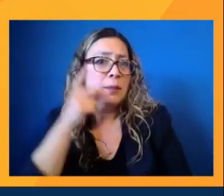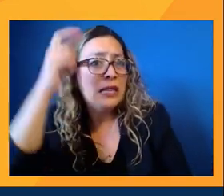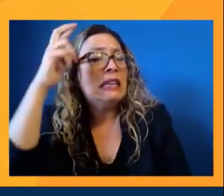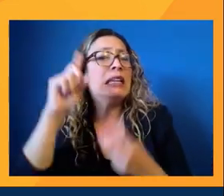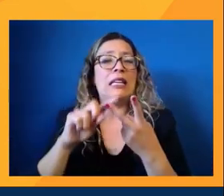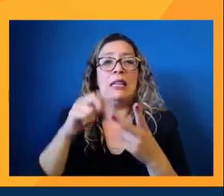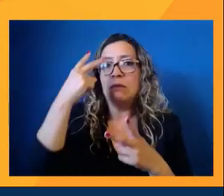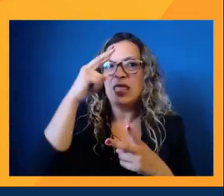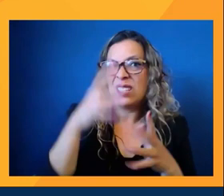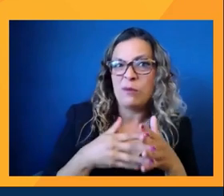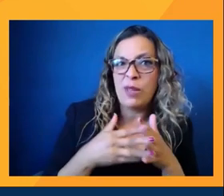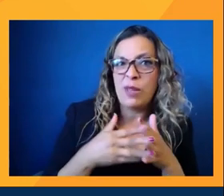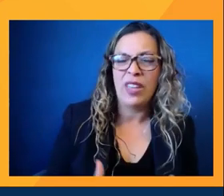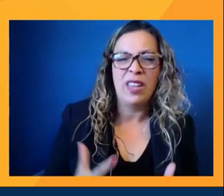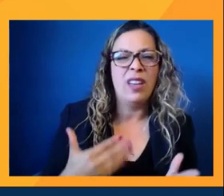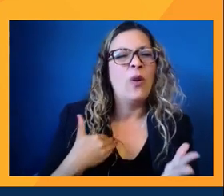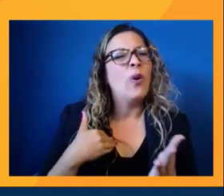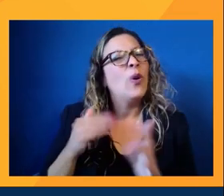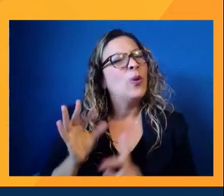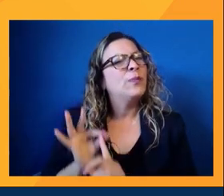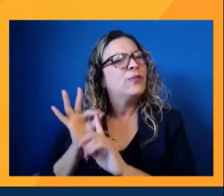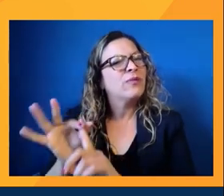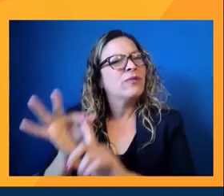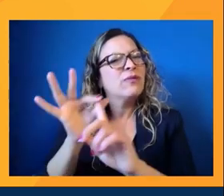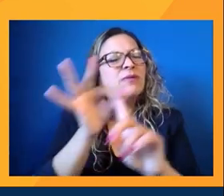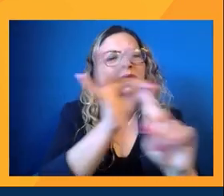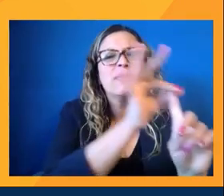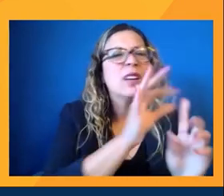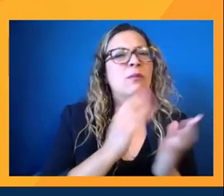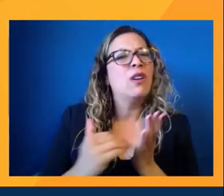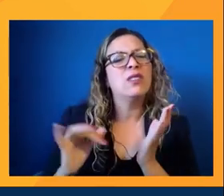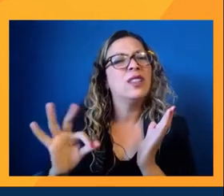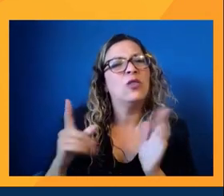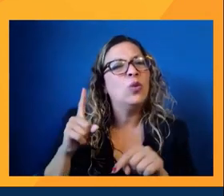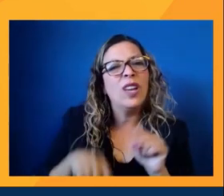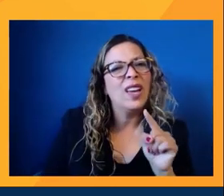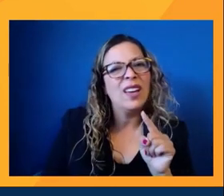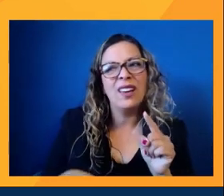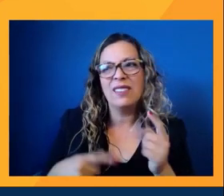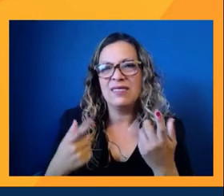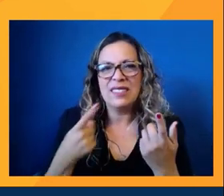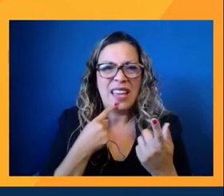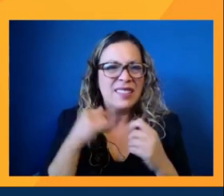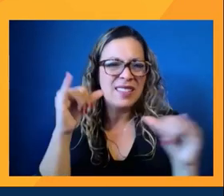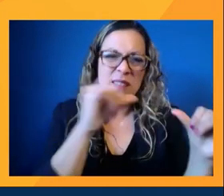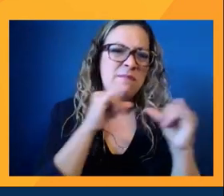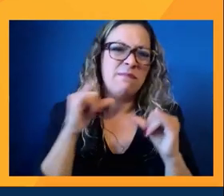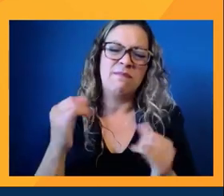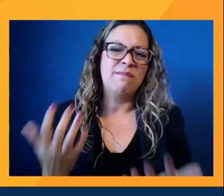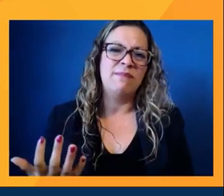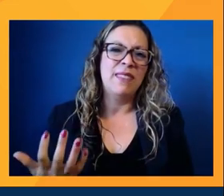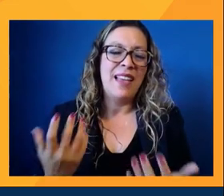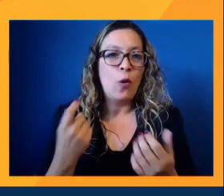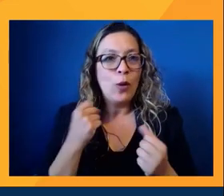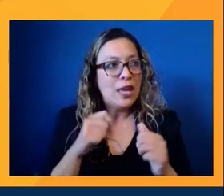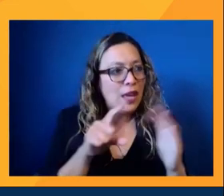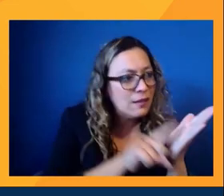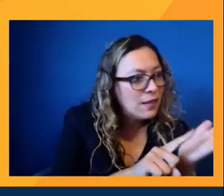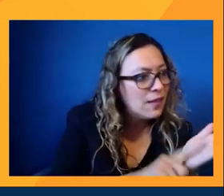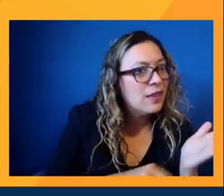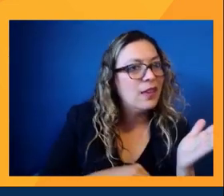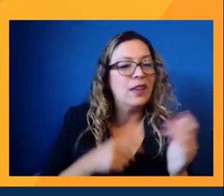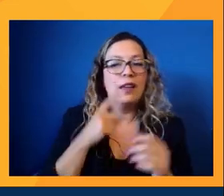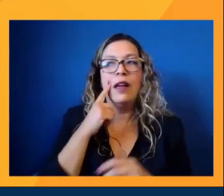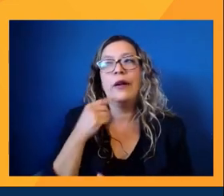we, there are facets of our community that can, we can see and that we can explore without having to be, this is a